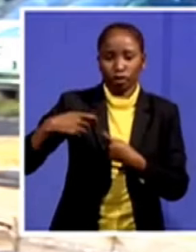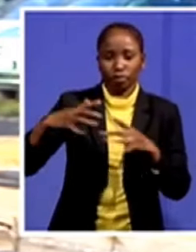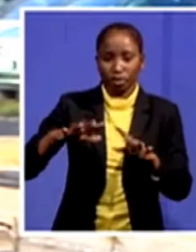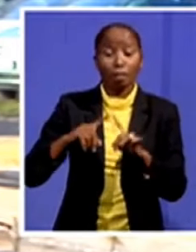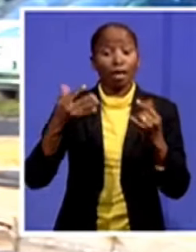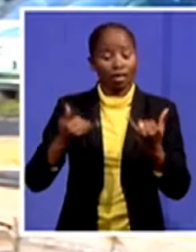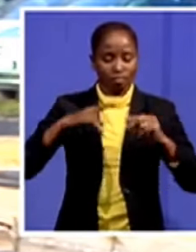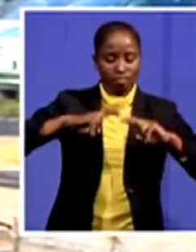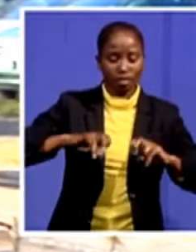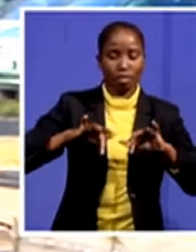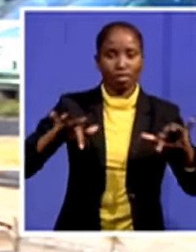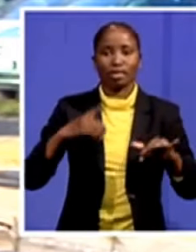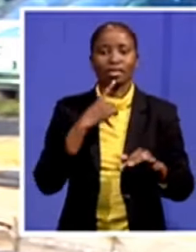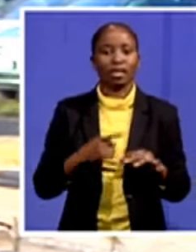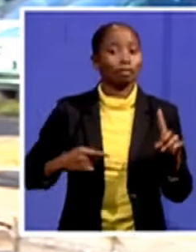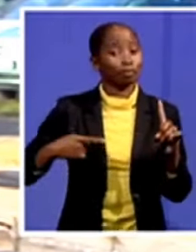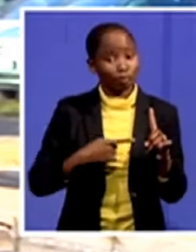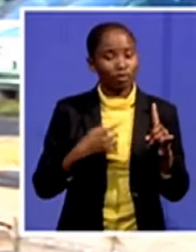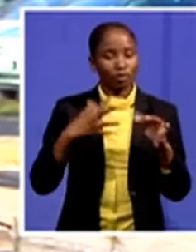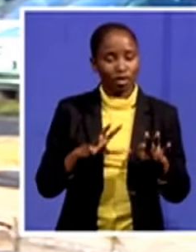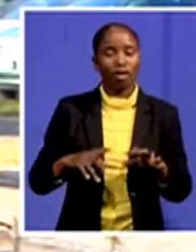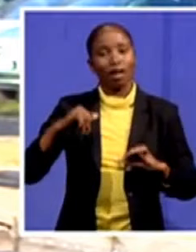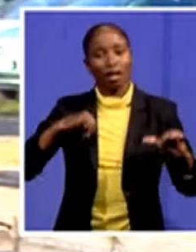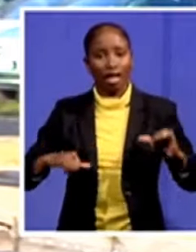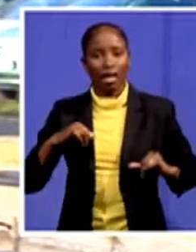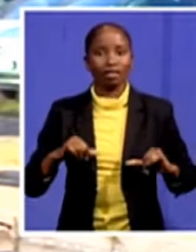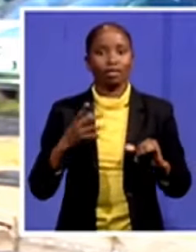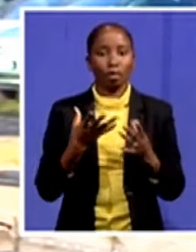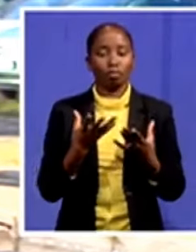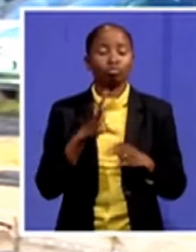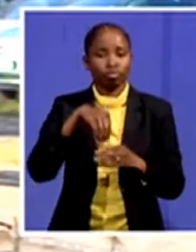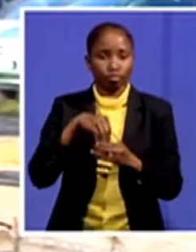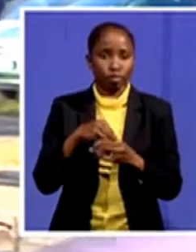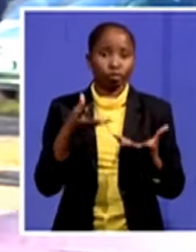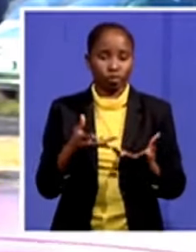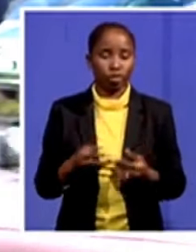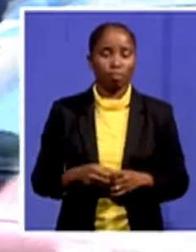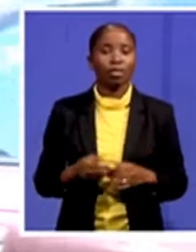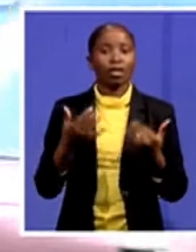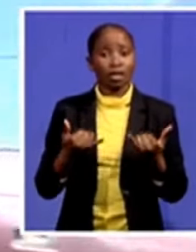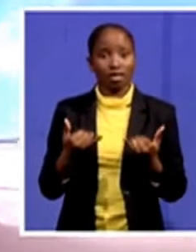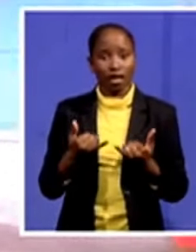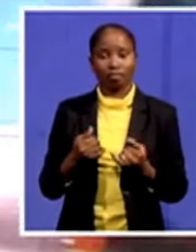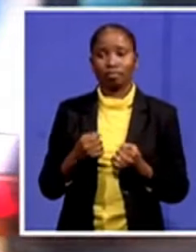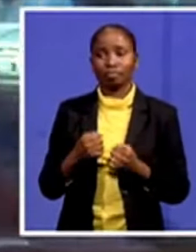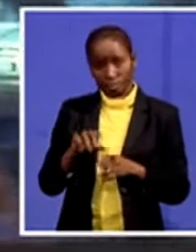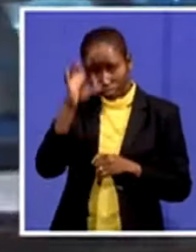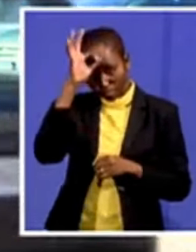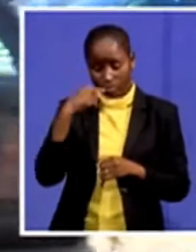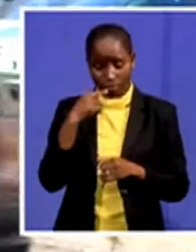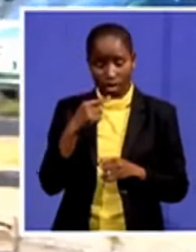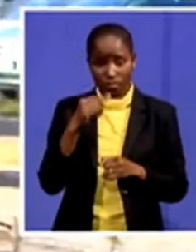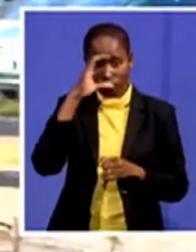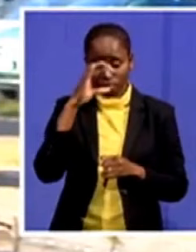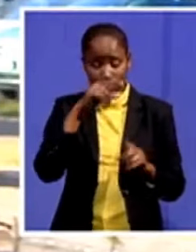intelligence during nimmer ho to arrest so detectives also claiming that the suspect had admitted that his